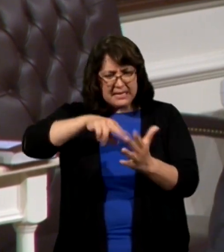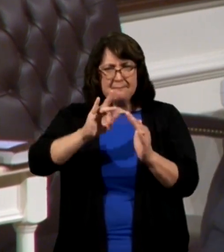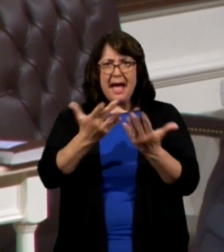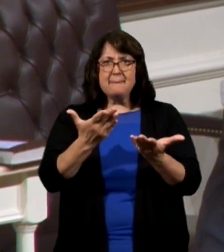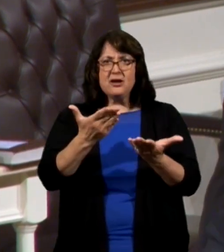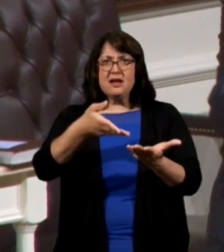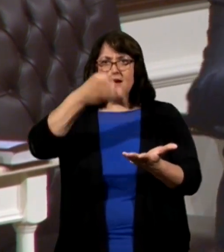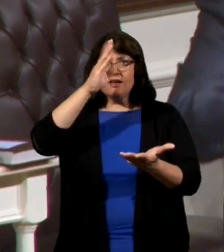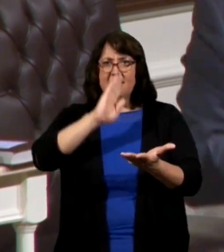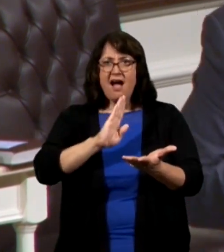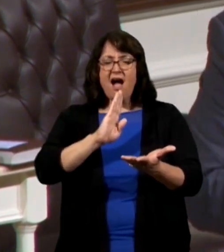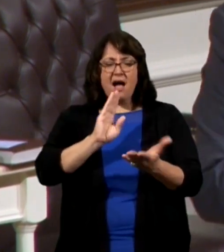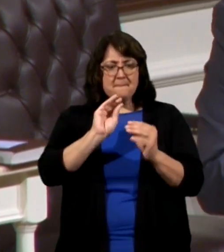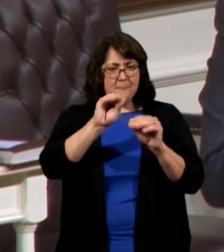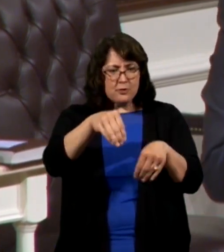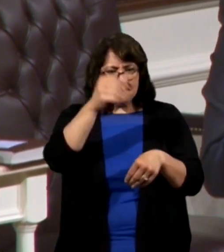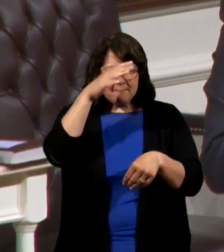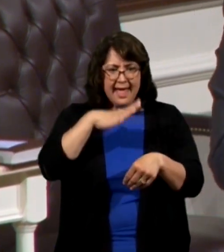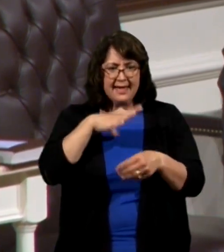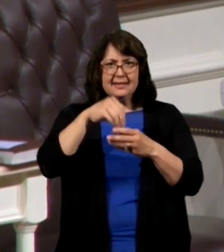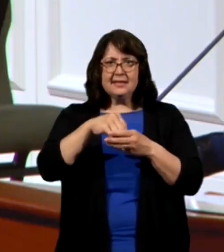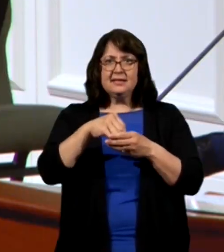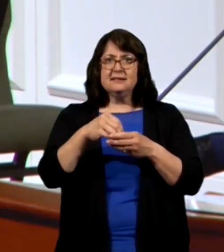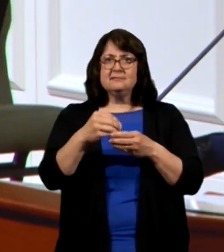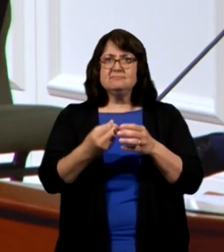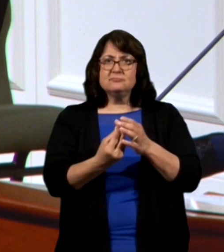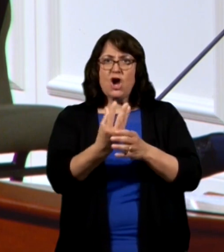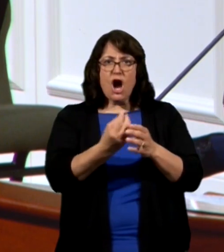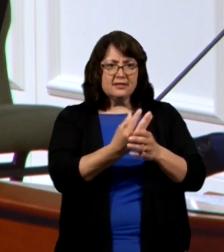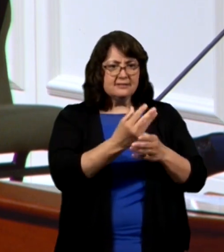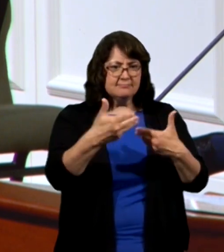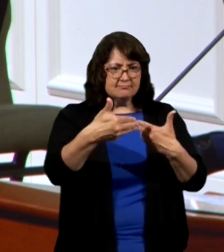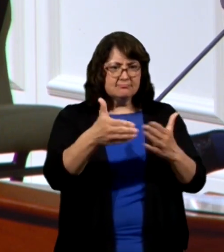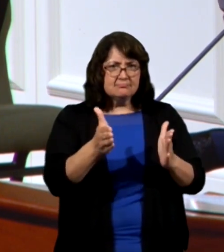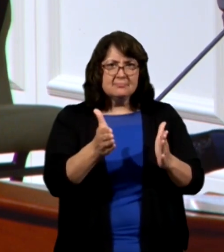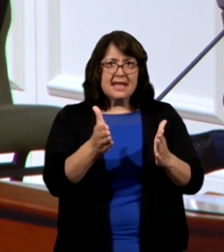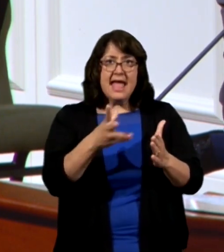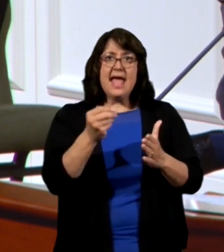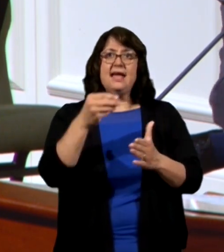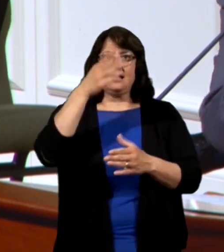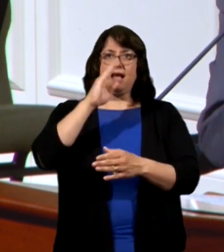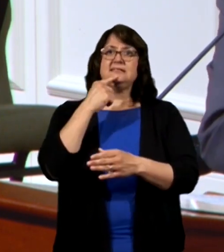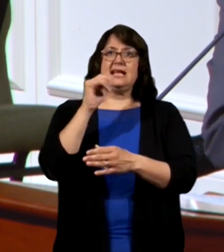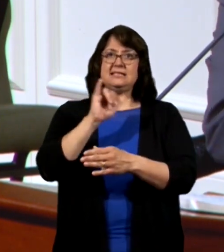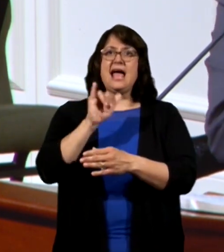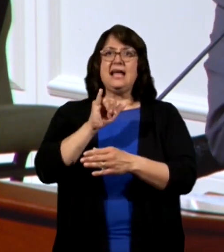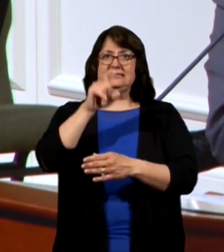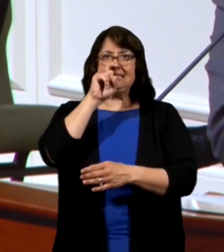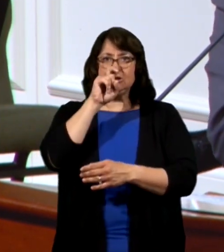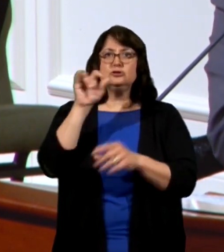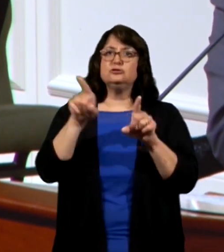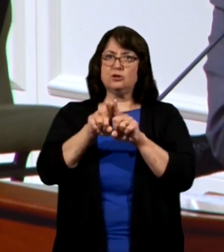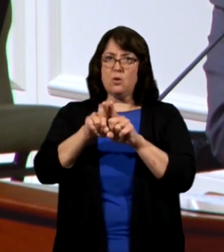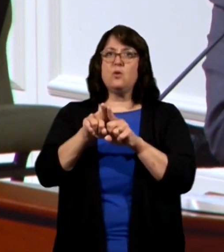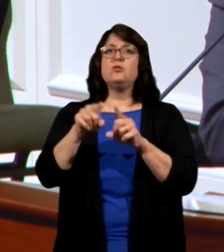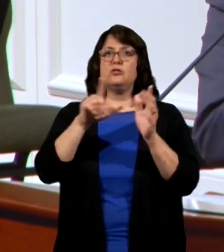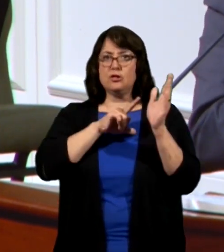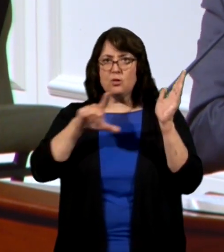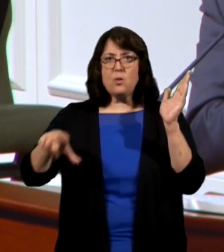God puts man in a garden. And God says, as an eagle, sow the Lord.